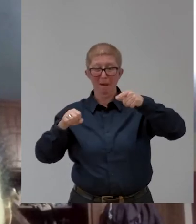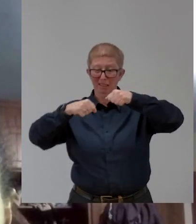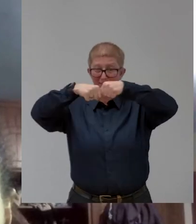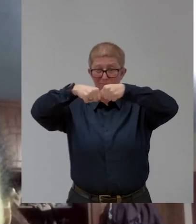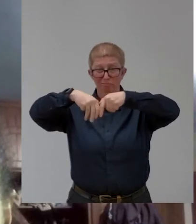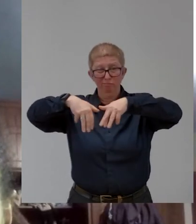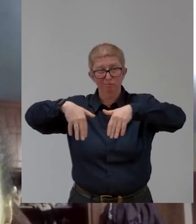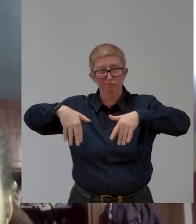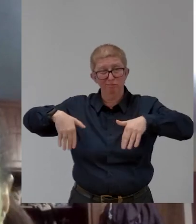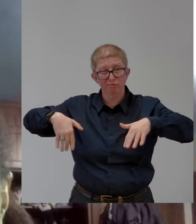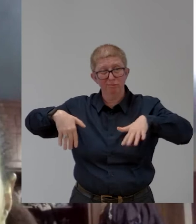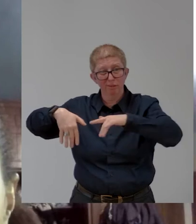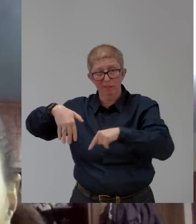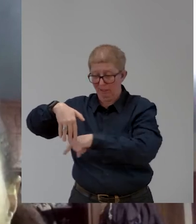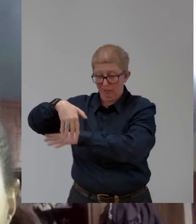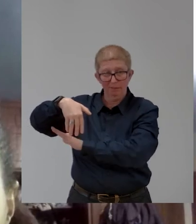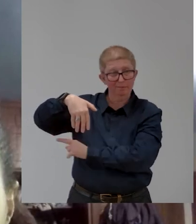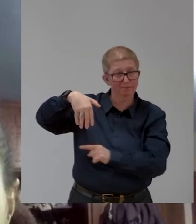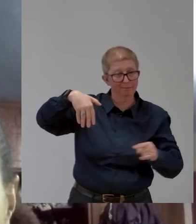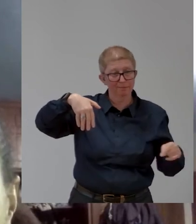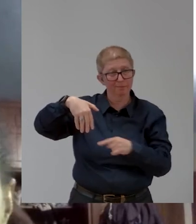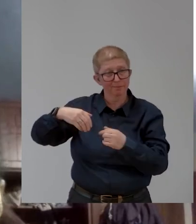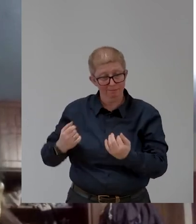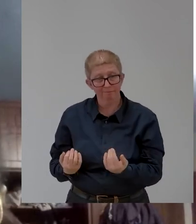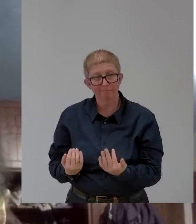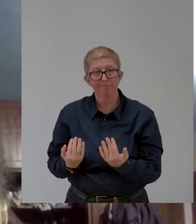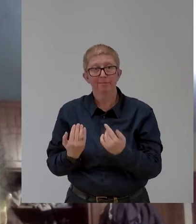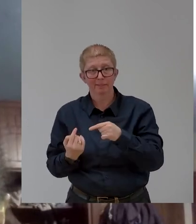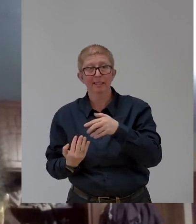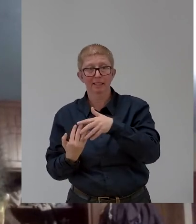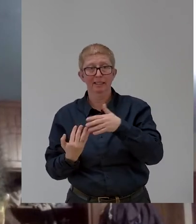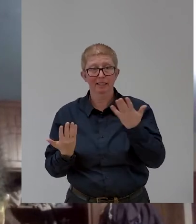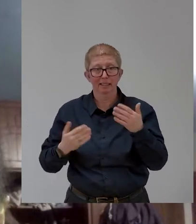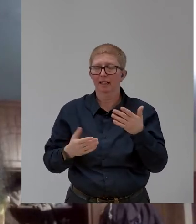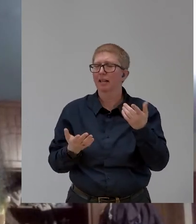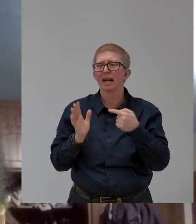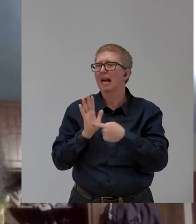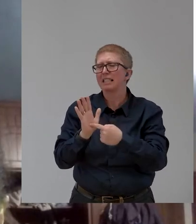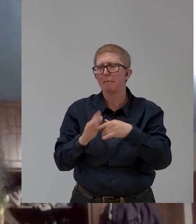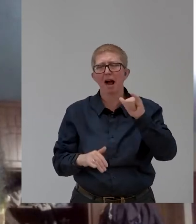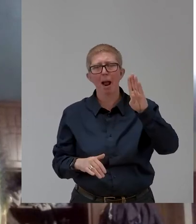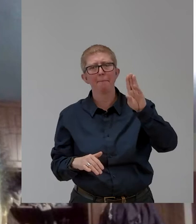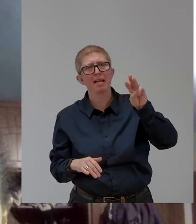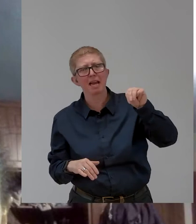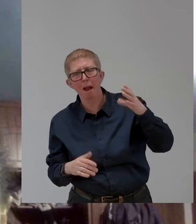whatsoever, whosoever, or the 500 that you have in the valuable 500 may commit to remain inclusive